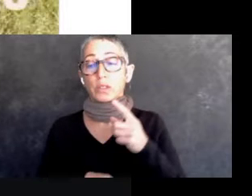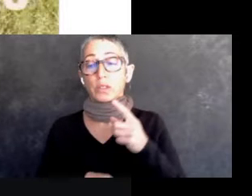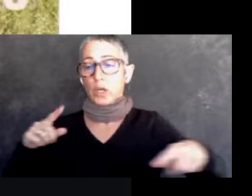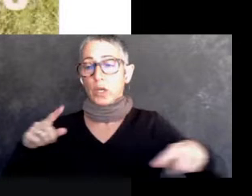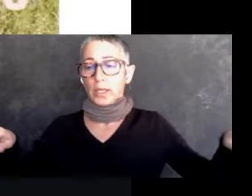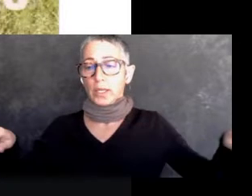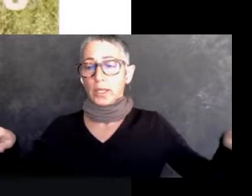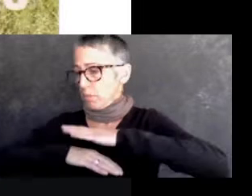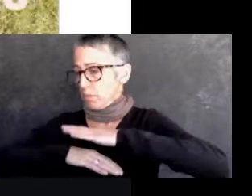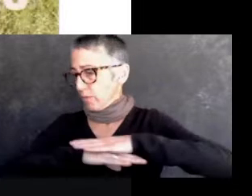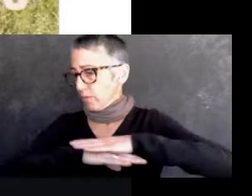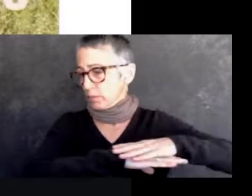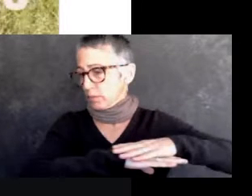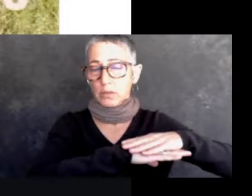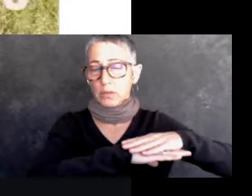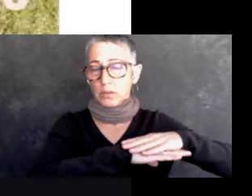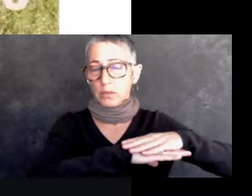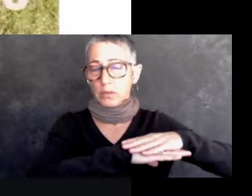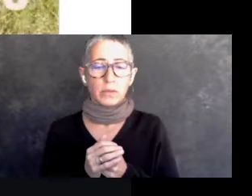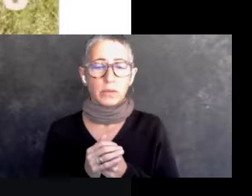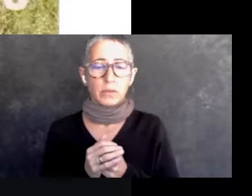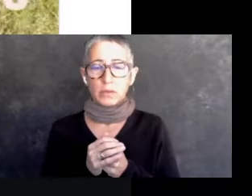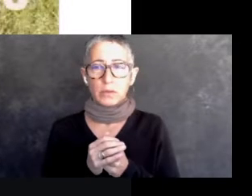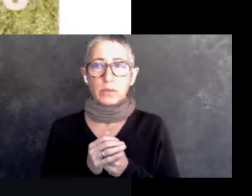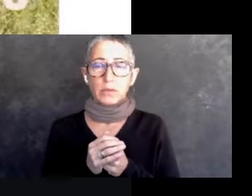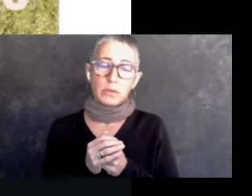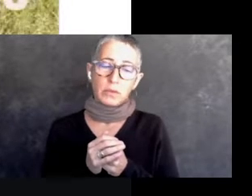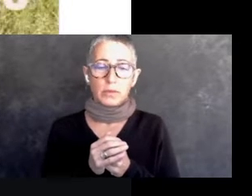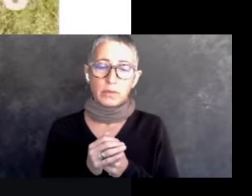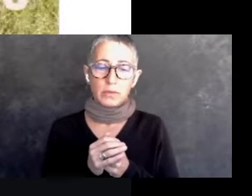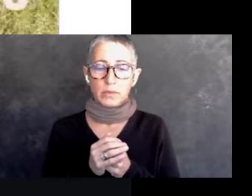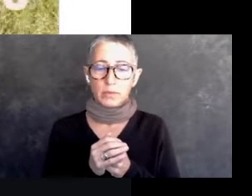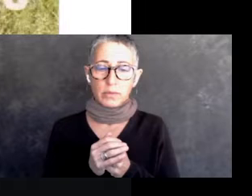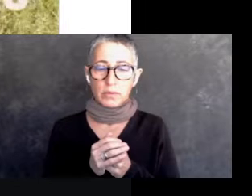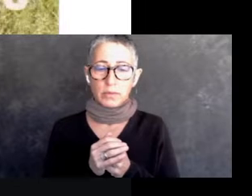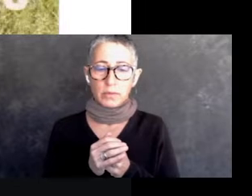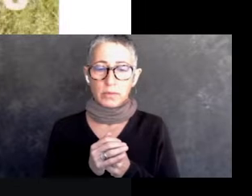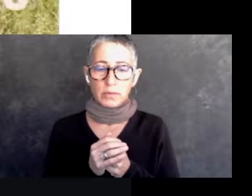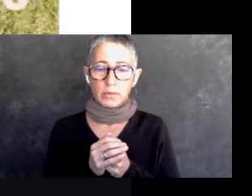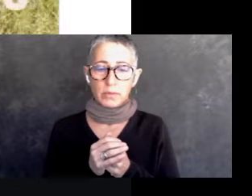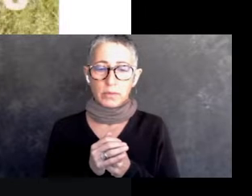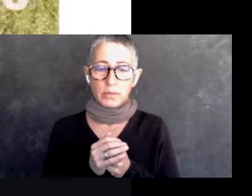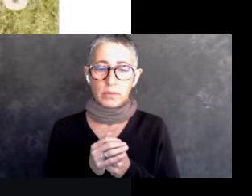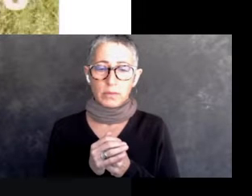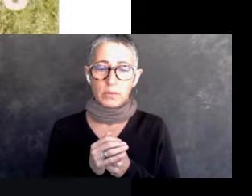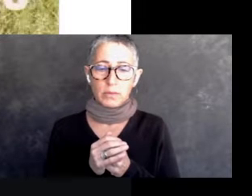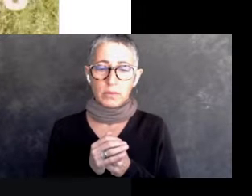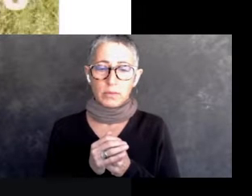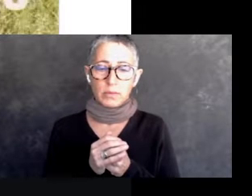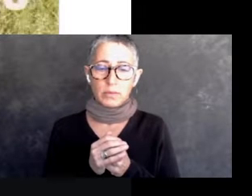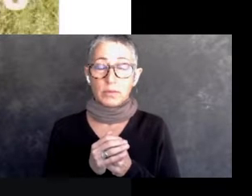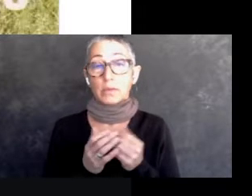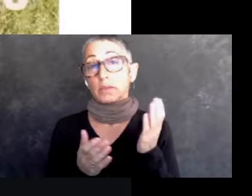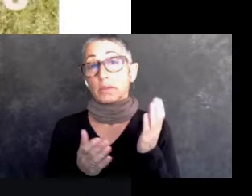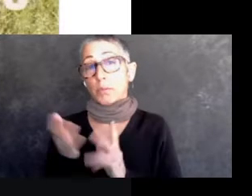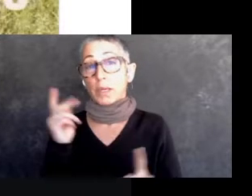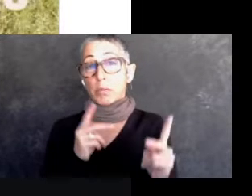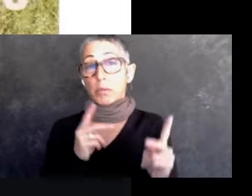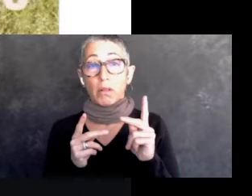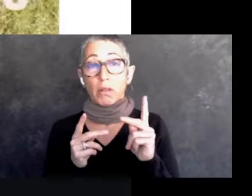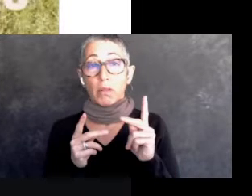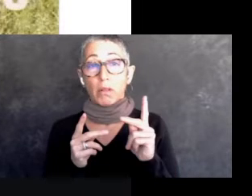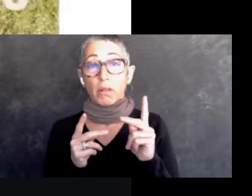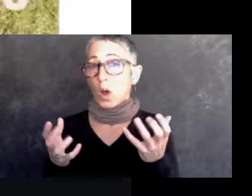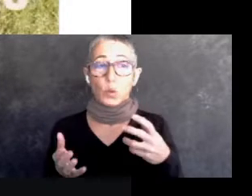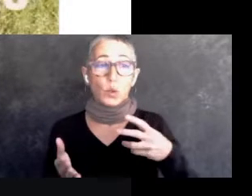that make you try to pay to be seen by people or make you dance to music so that you can